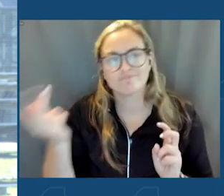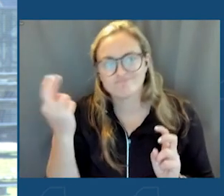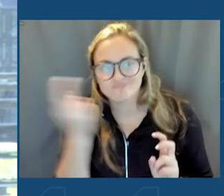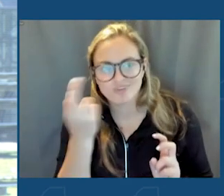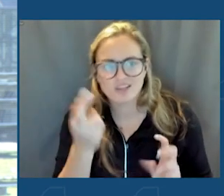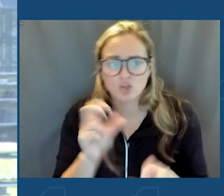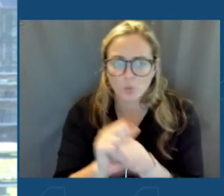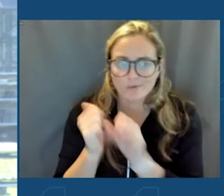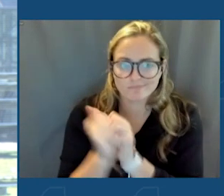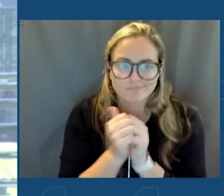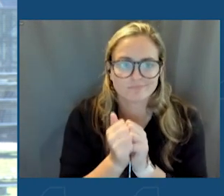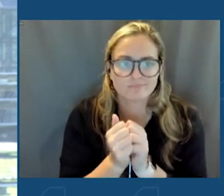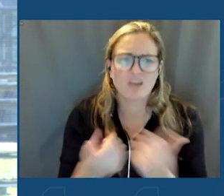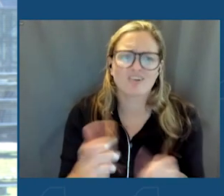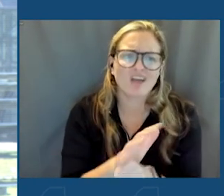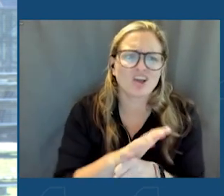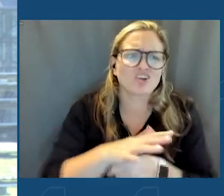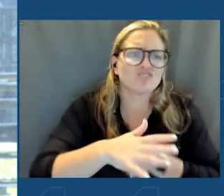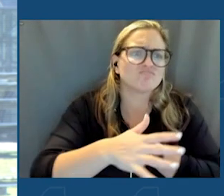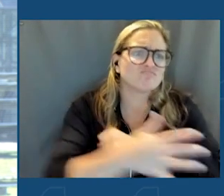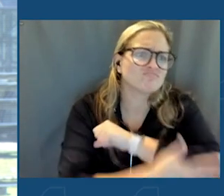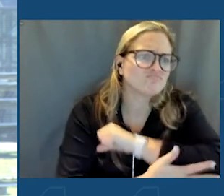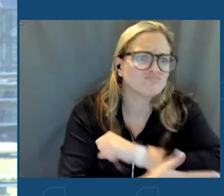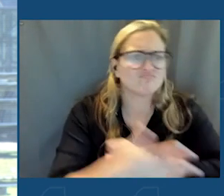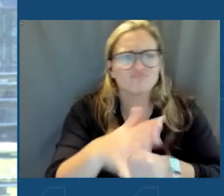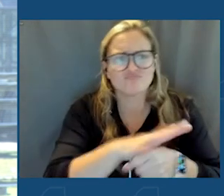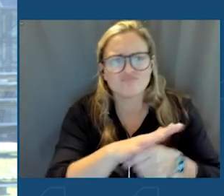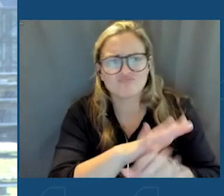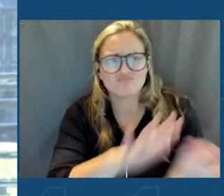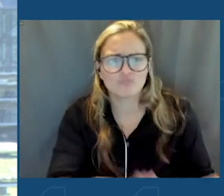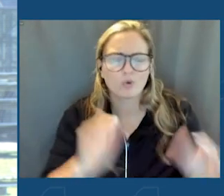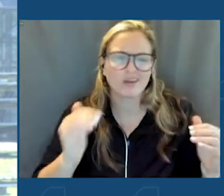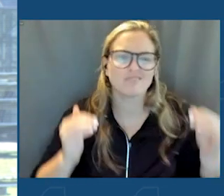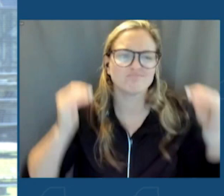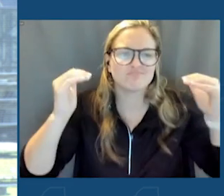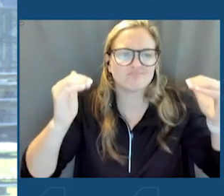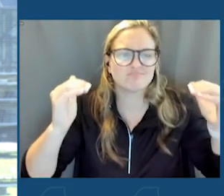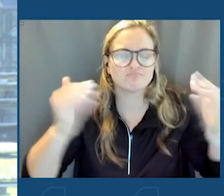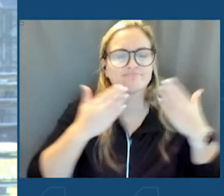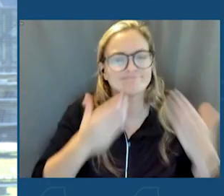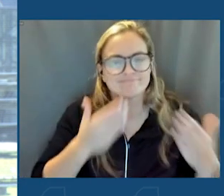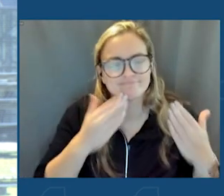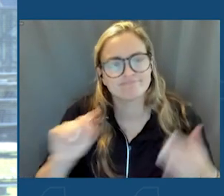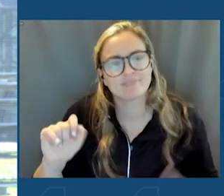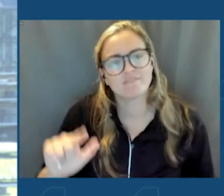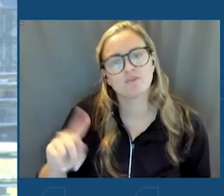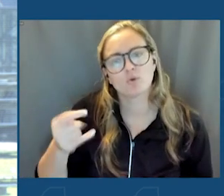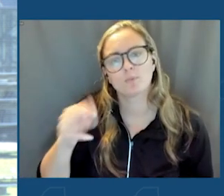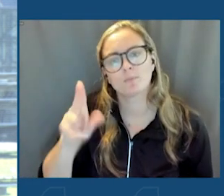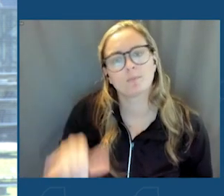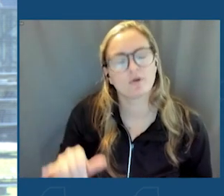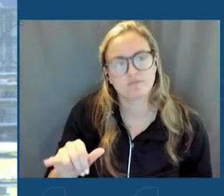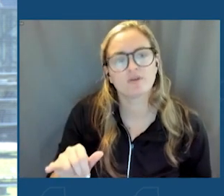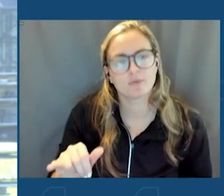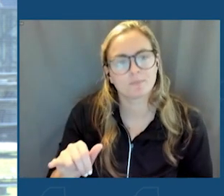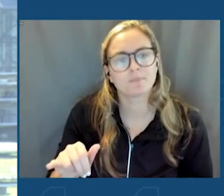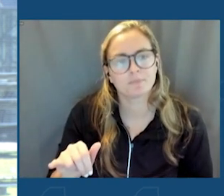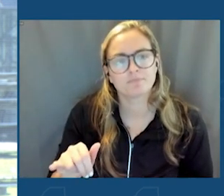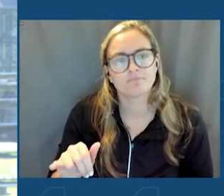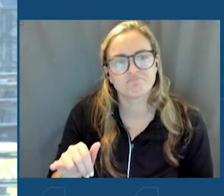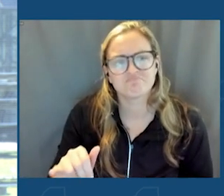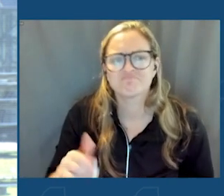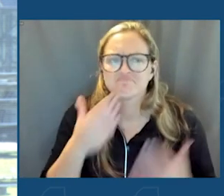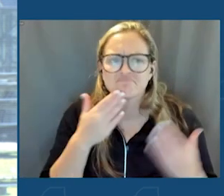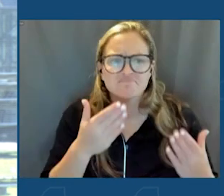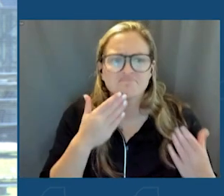our entire region can really rise to a new level. And I'm grateful that Phil Murphy has joined us here once again to show the